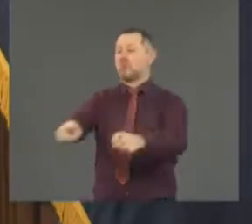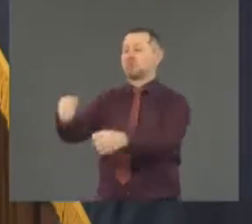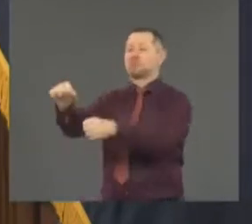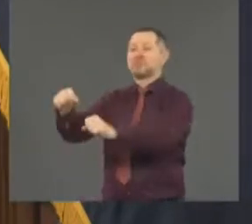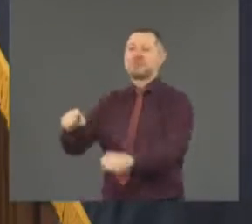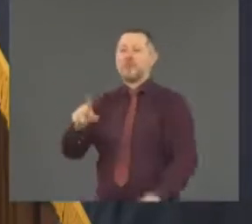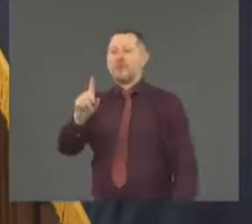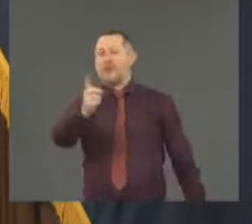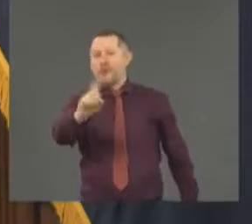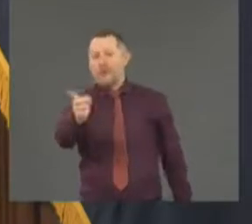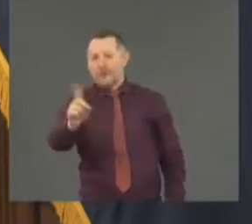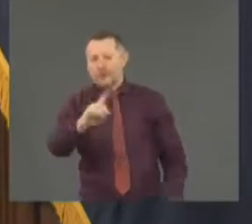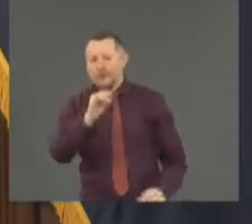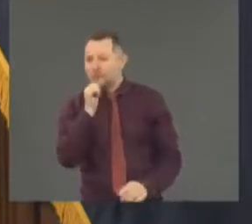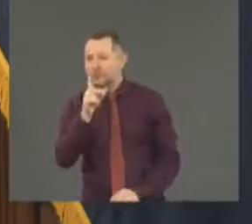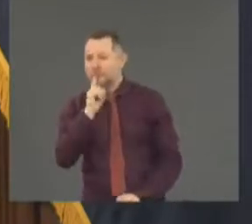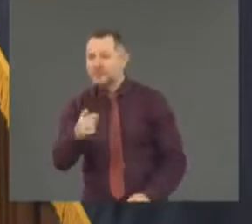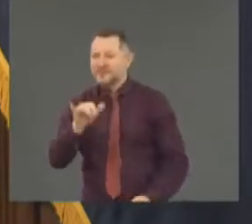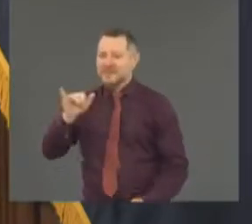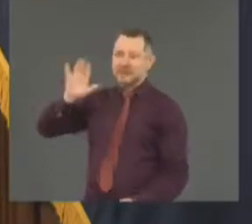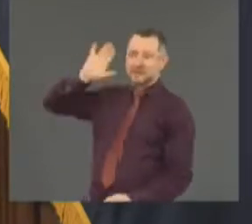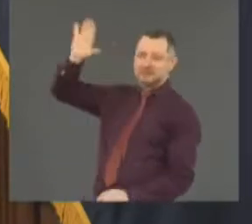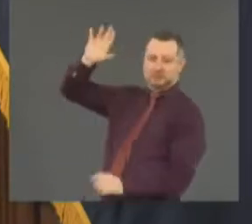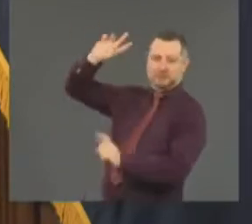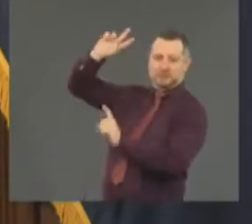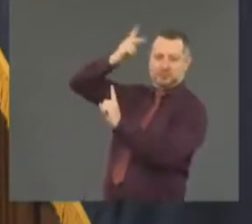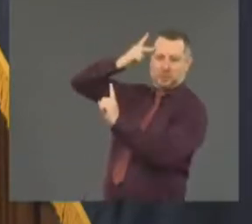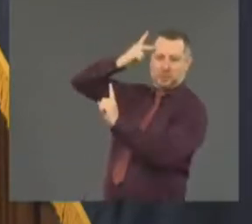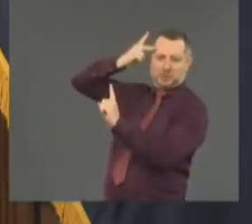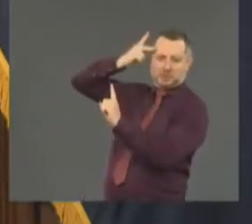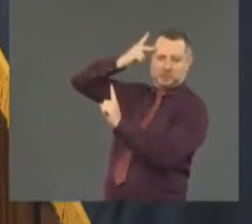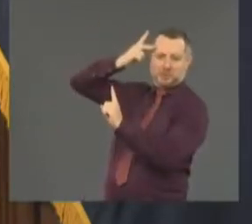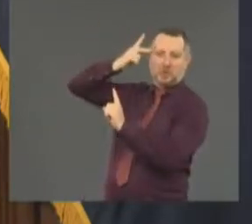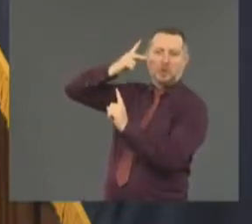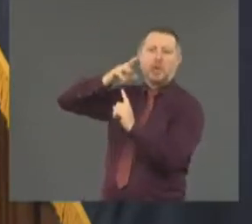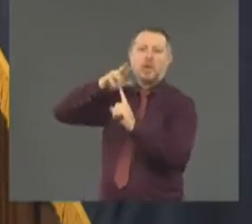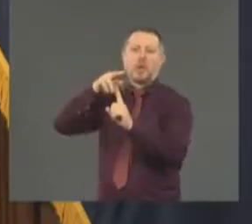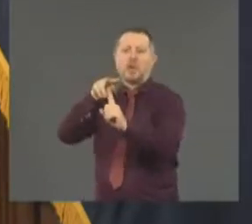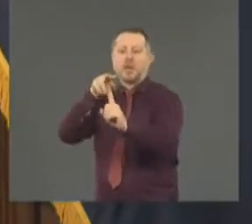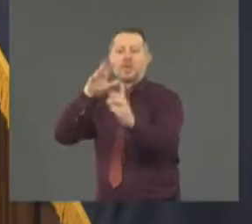That's his political spin on all of this.